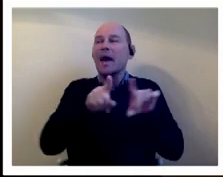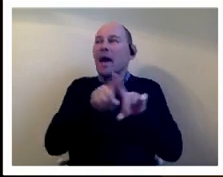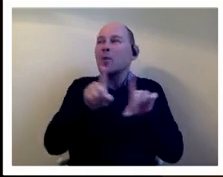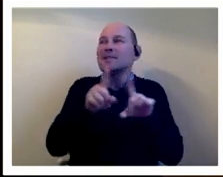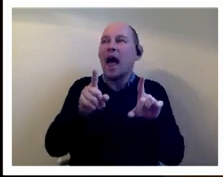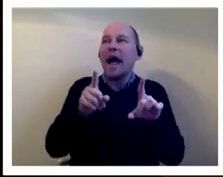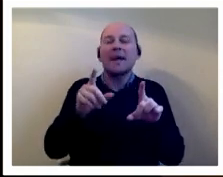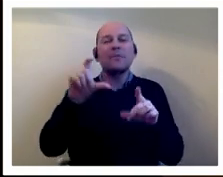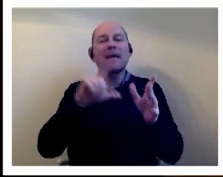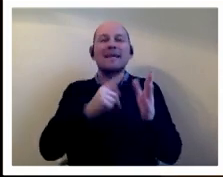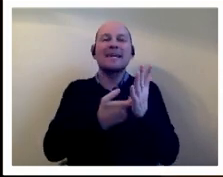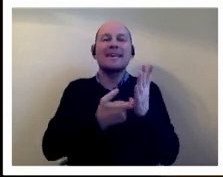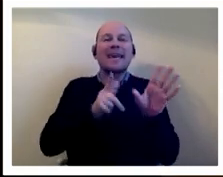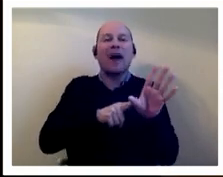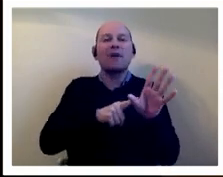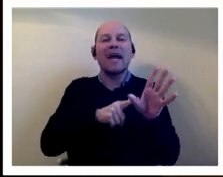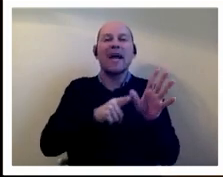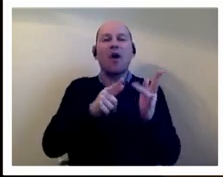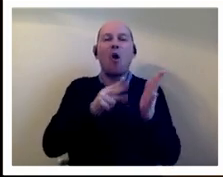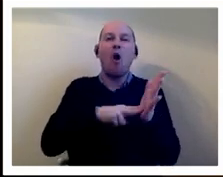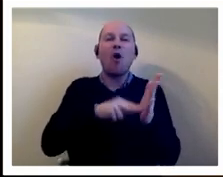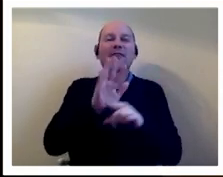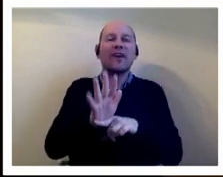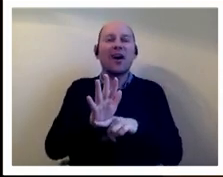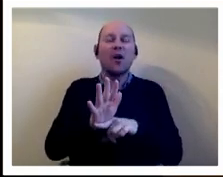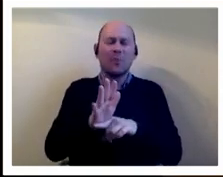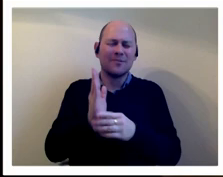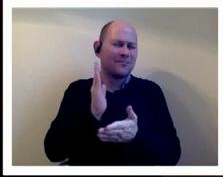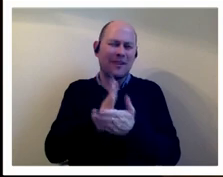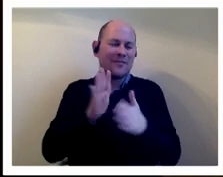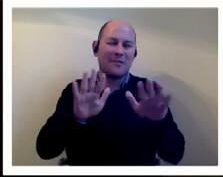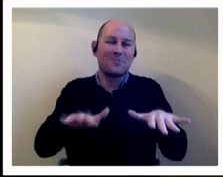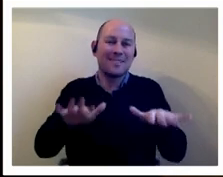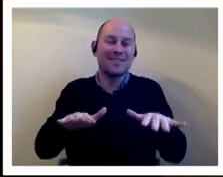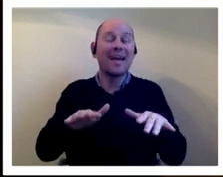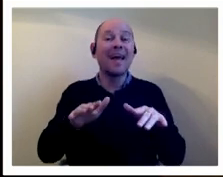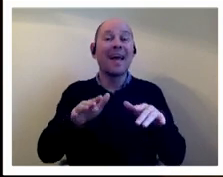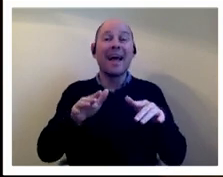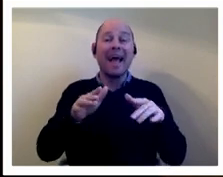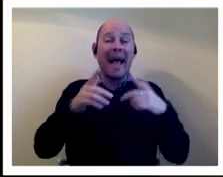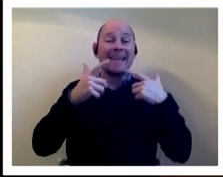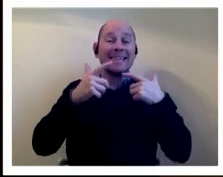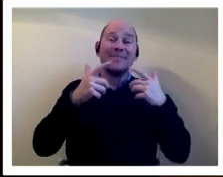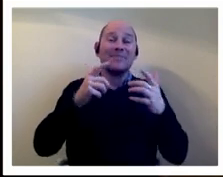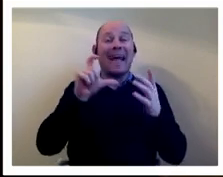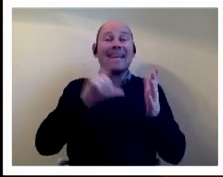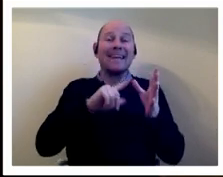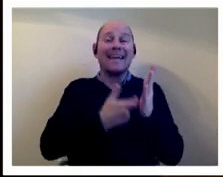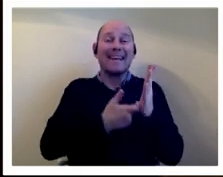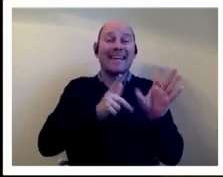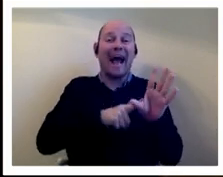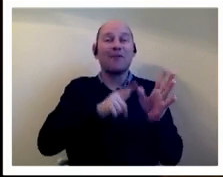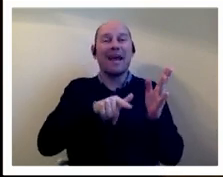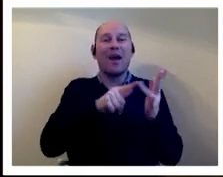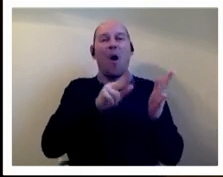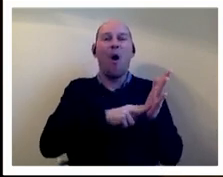on film you know she's incredibly british and you know i think you know carry on section 28 is a film that needs to be made i think definitely um it's a